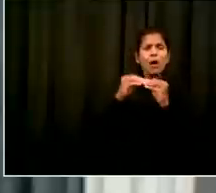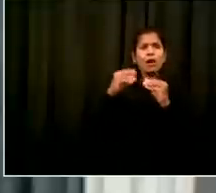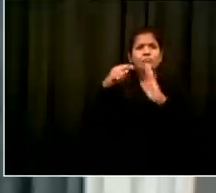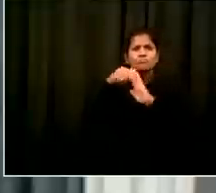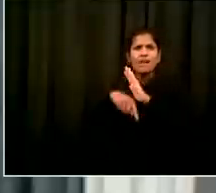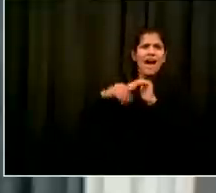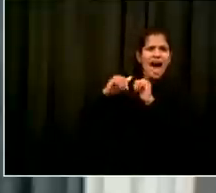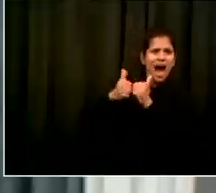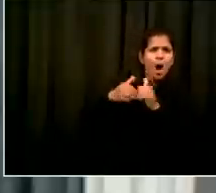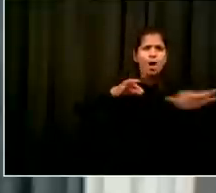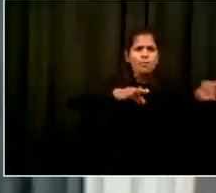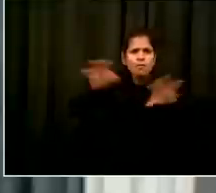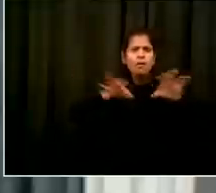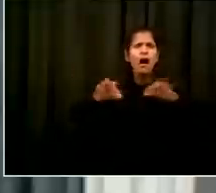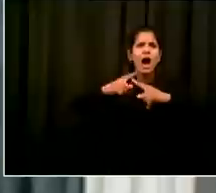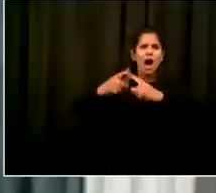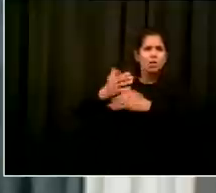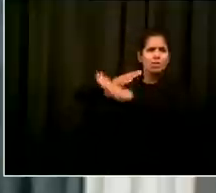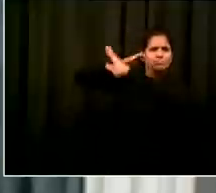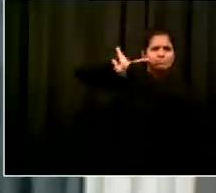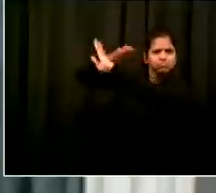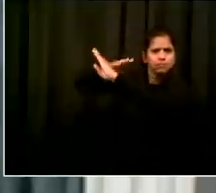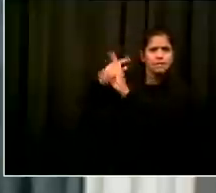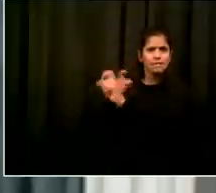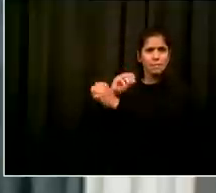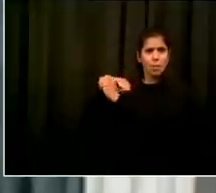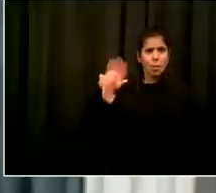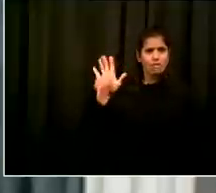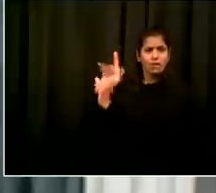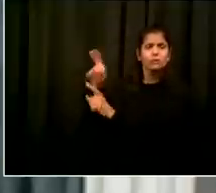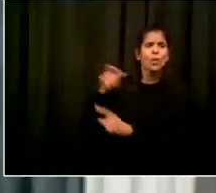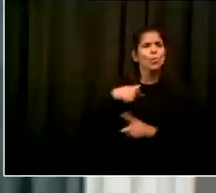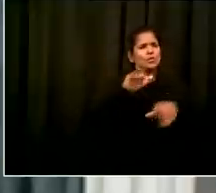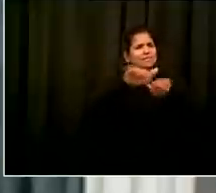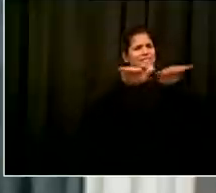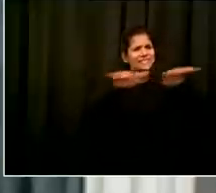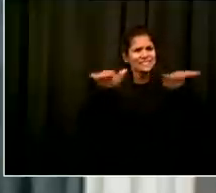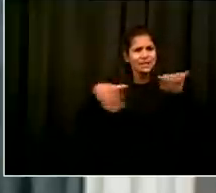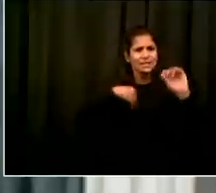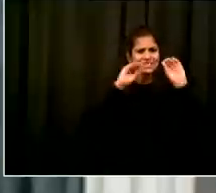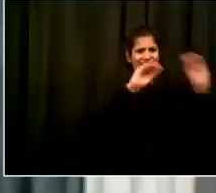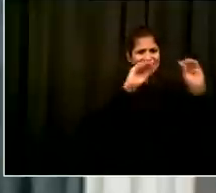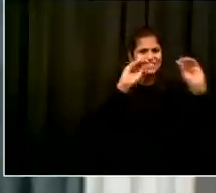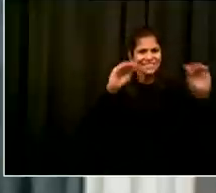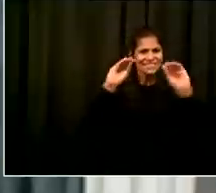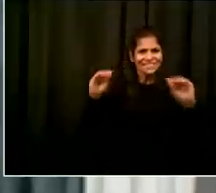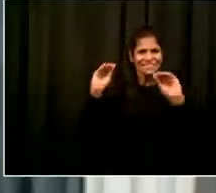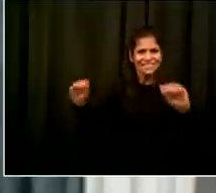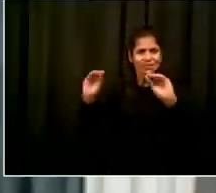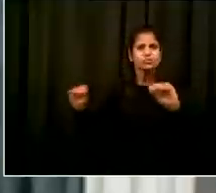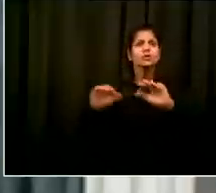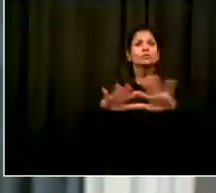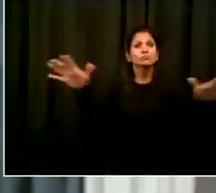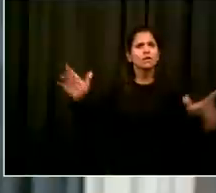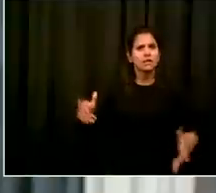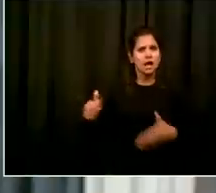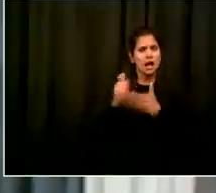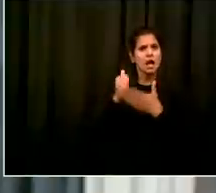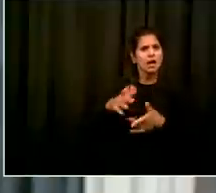something about this as well reaching out to your family members to your neighbors to your colleagues